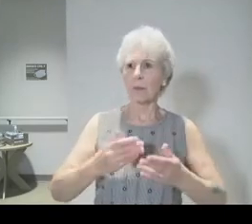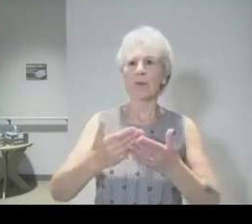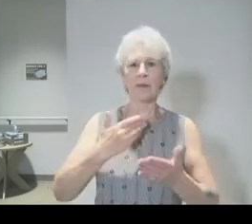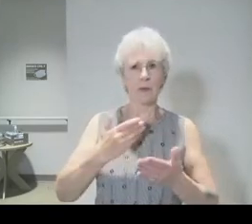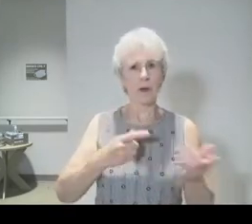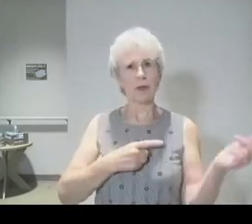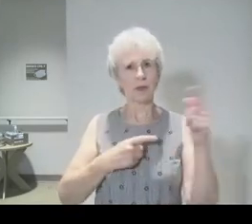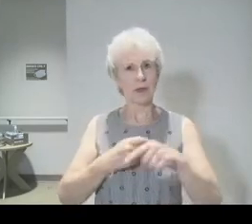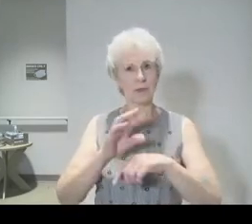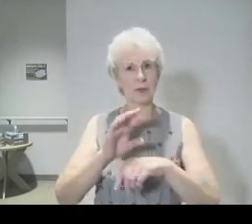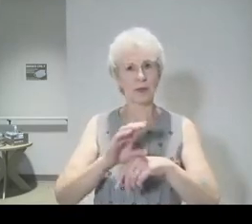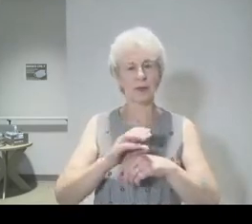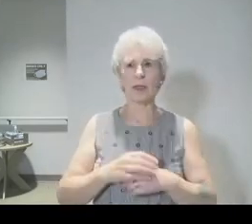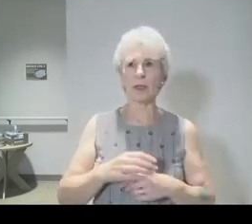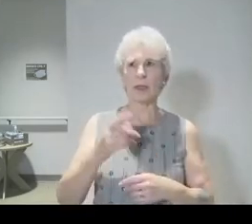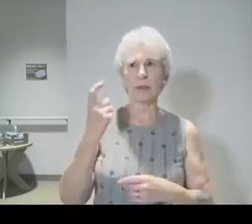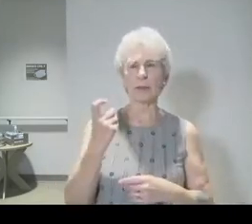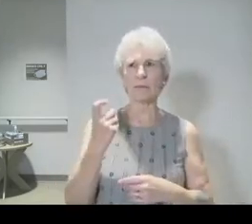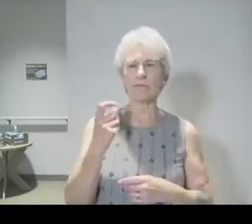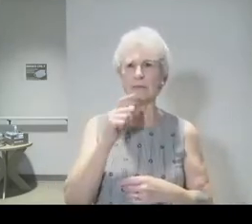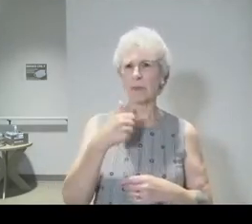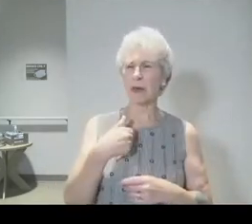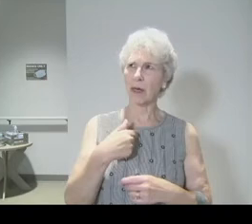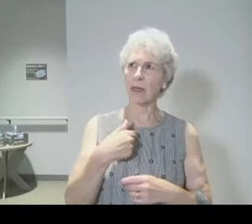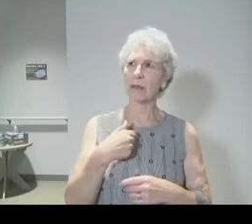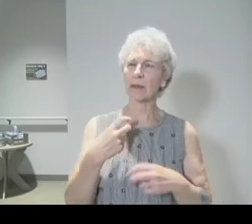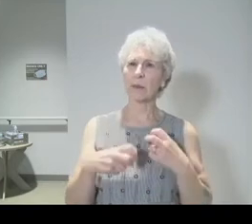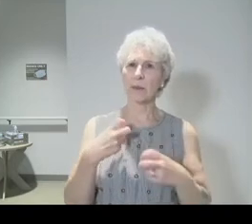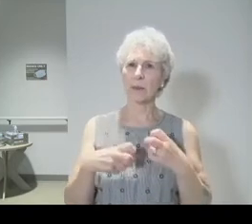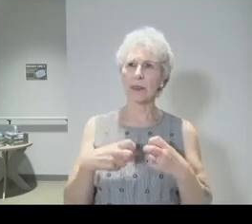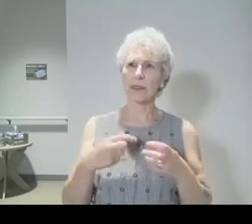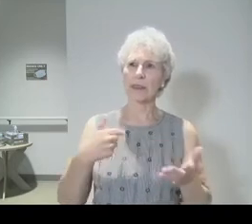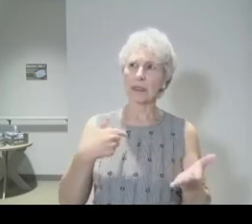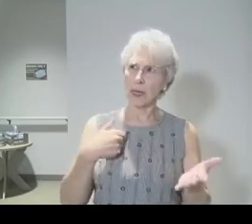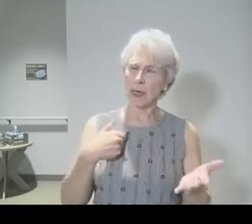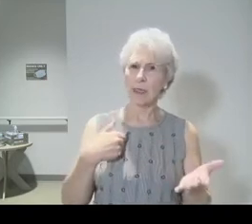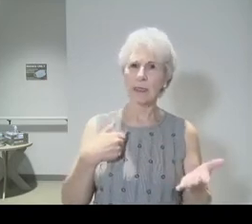church ask yourself am I the problem? Is it I?